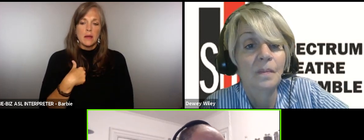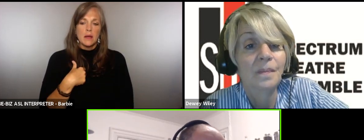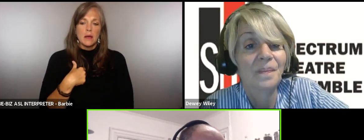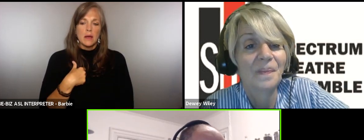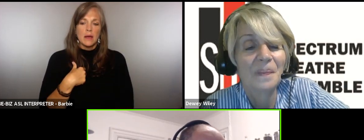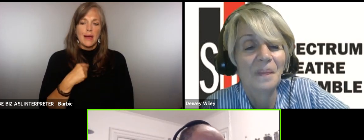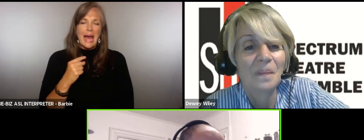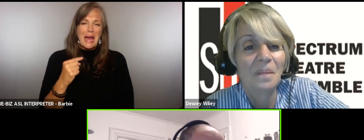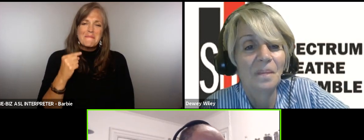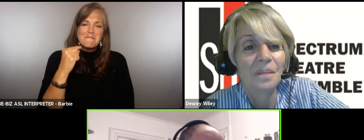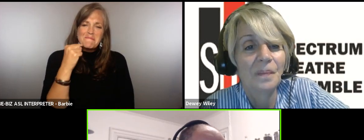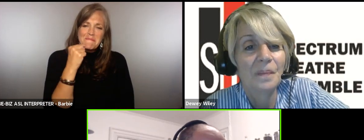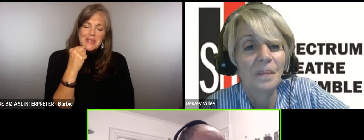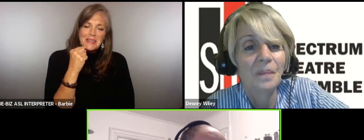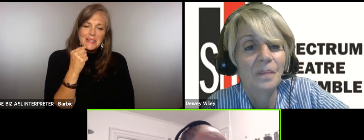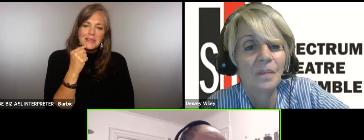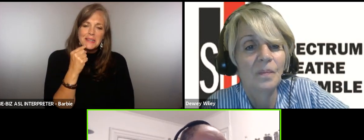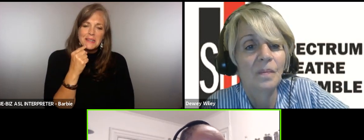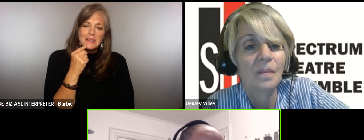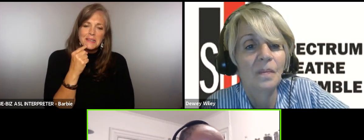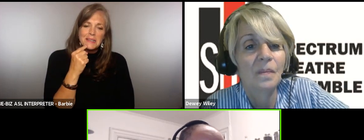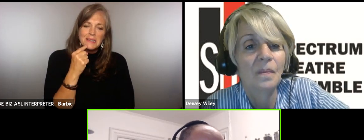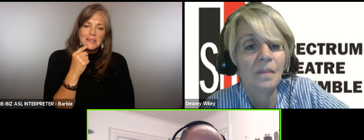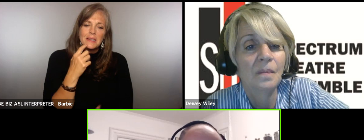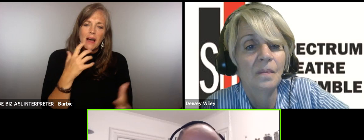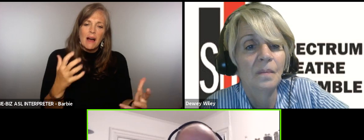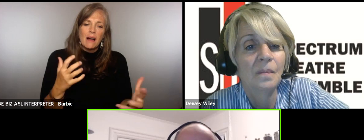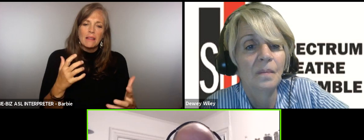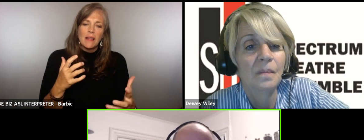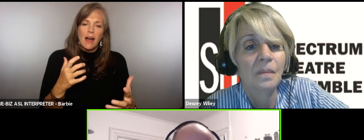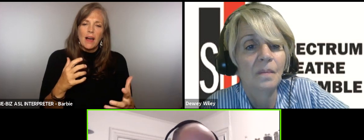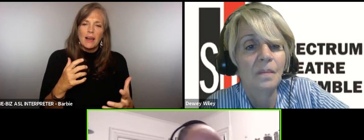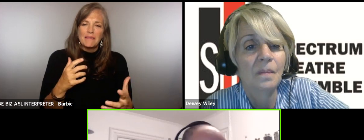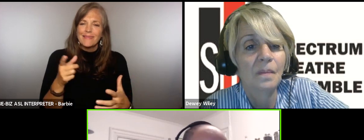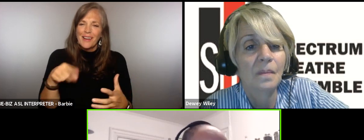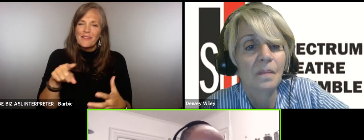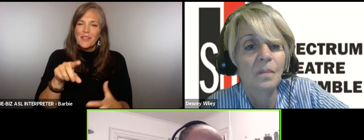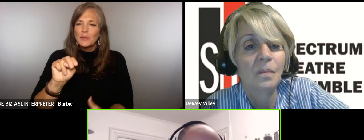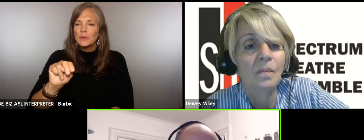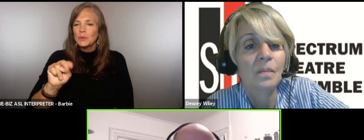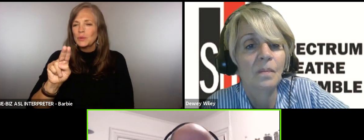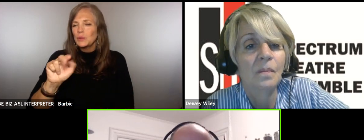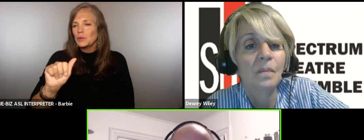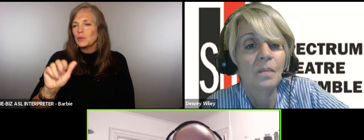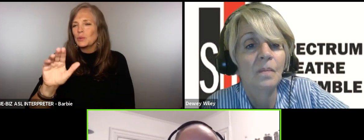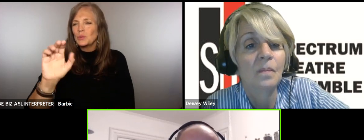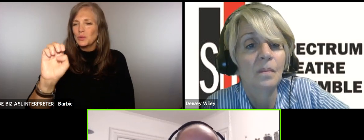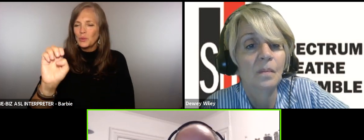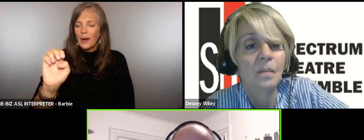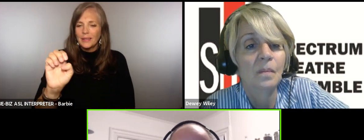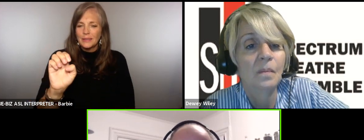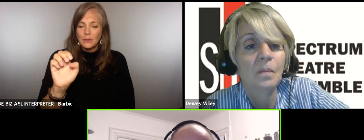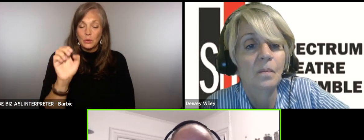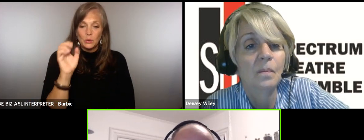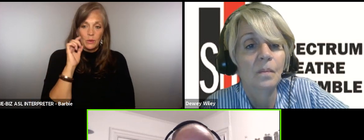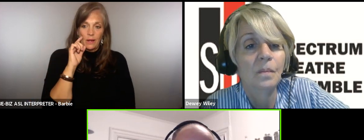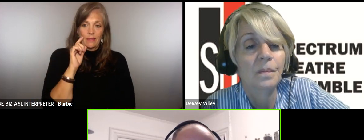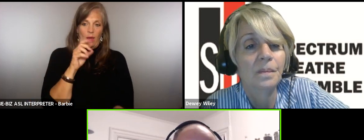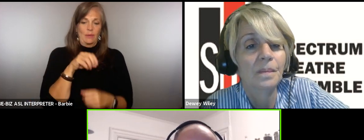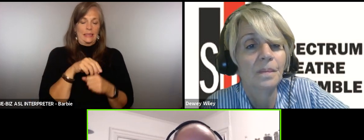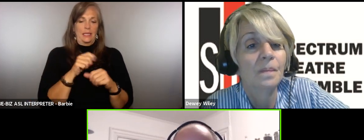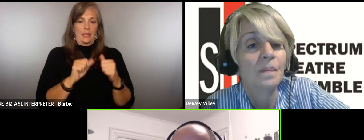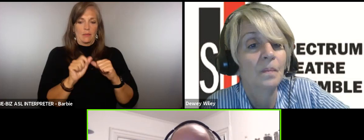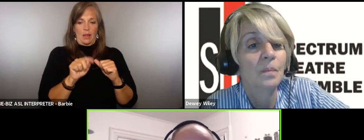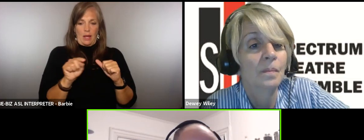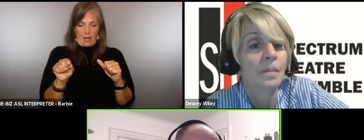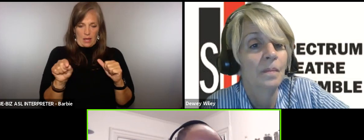a lot of the great nuances that I think you know that these are all over the play you know but that you know